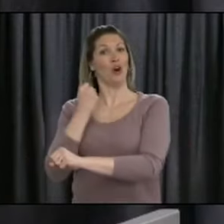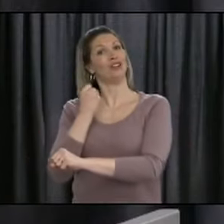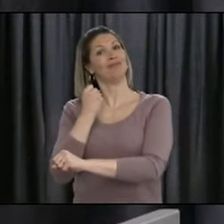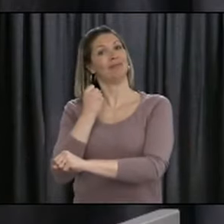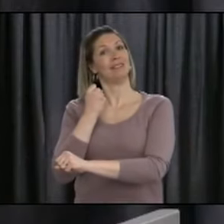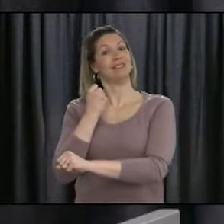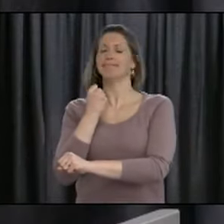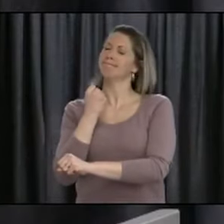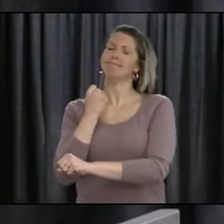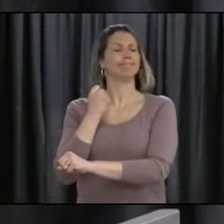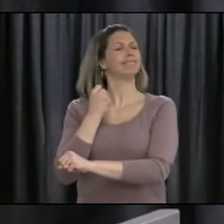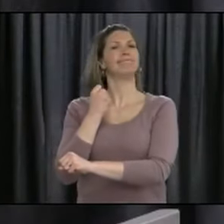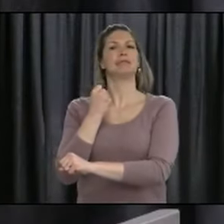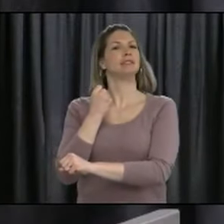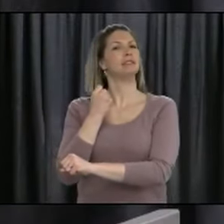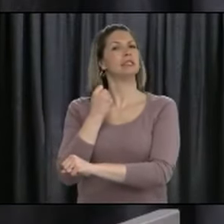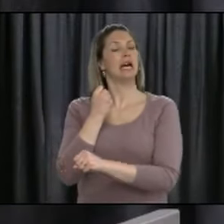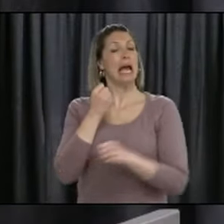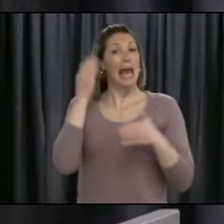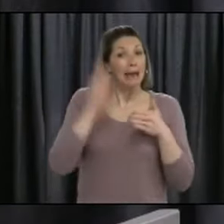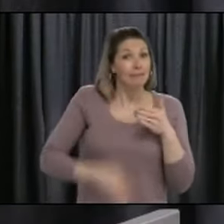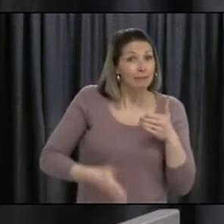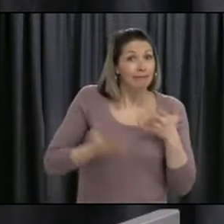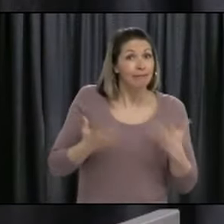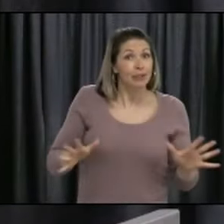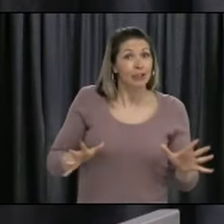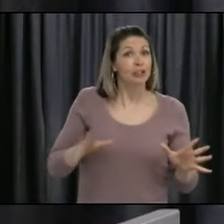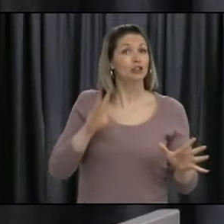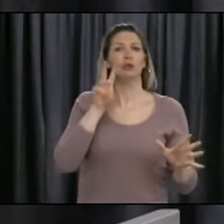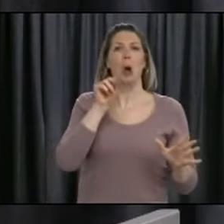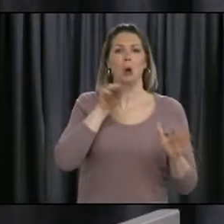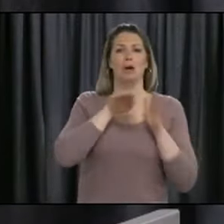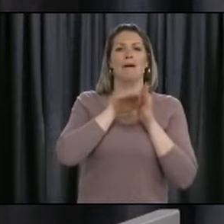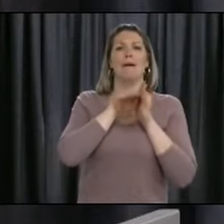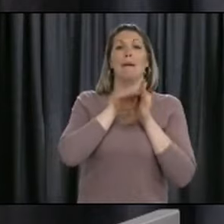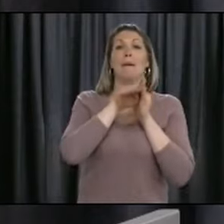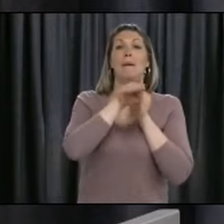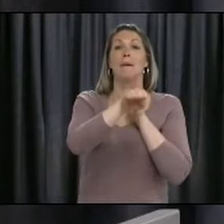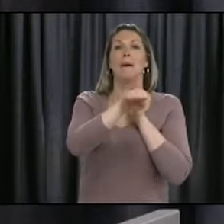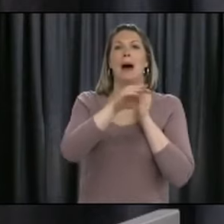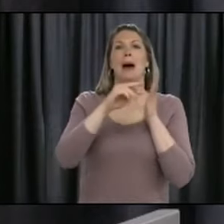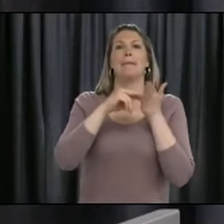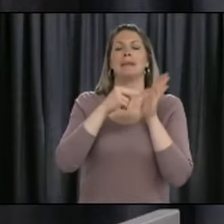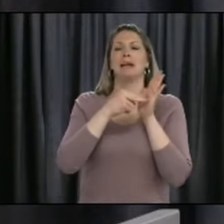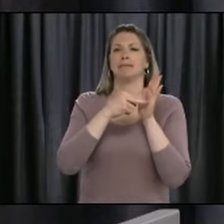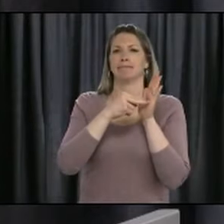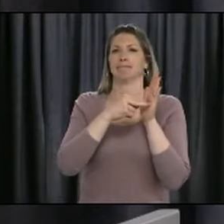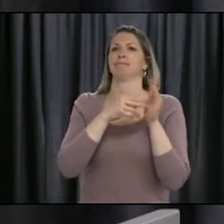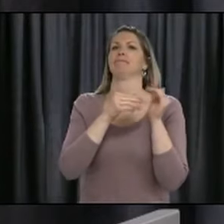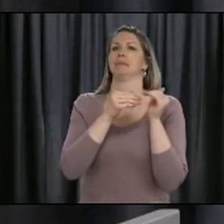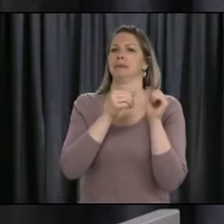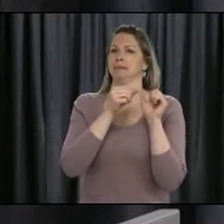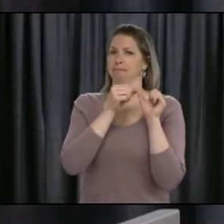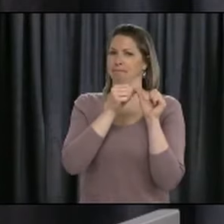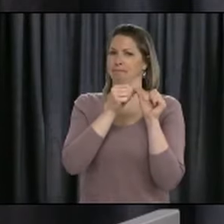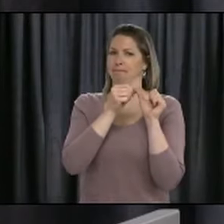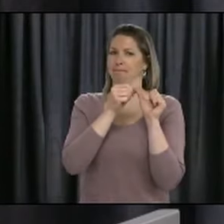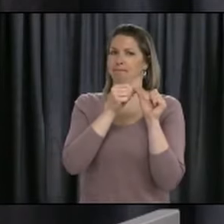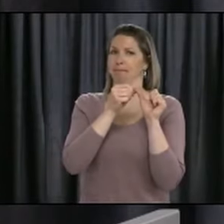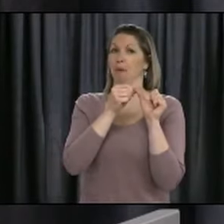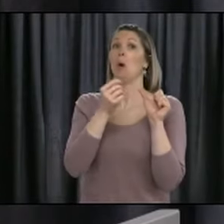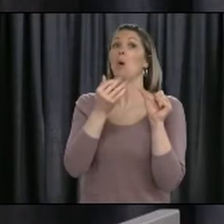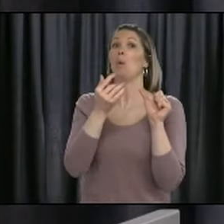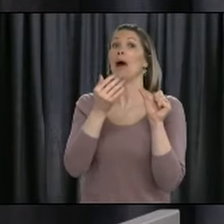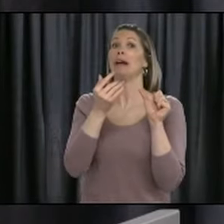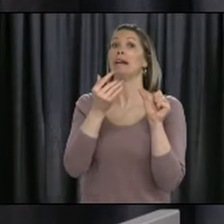end point. It's actually a holding measure. It's a holding measure until a vaccine and until a definitive